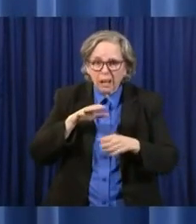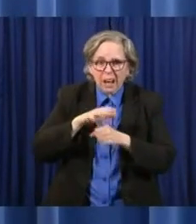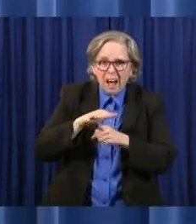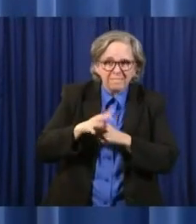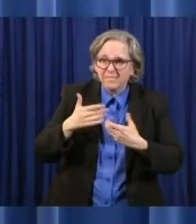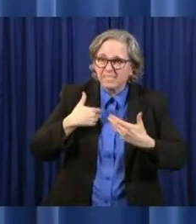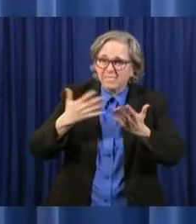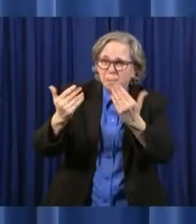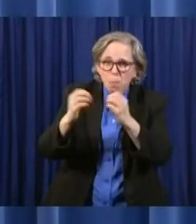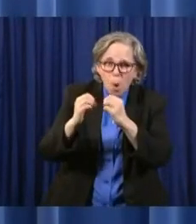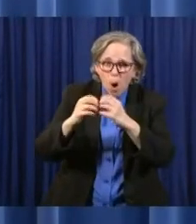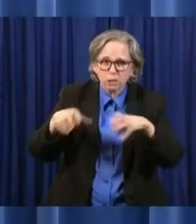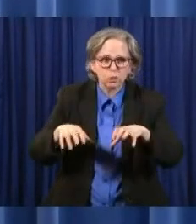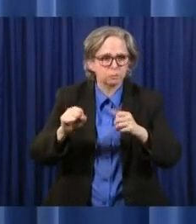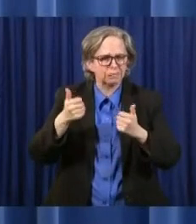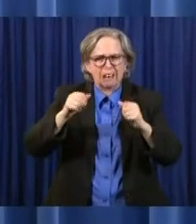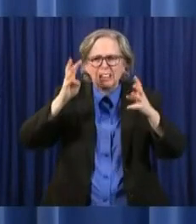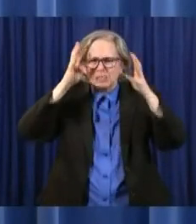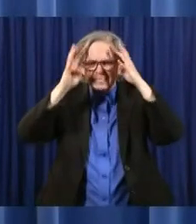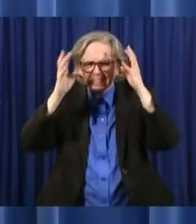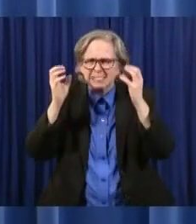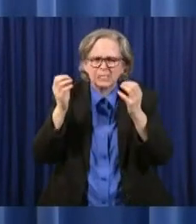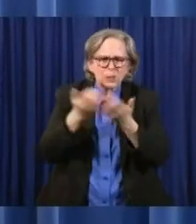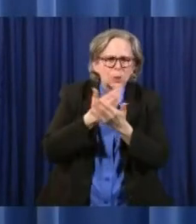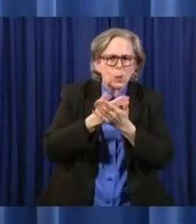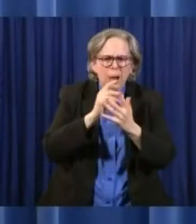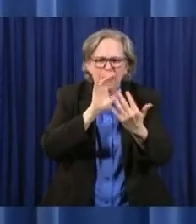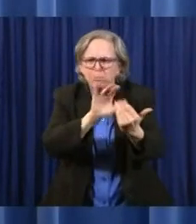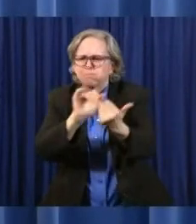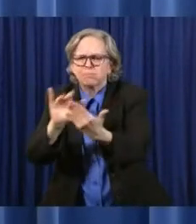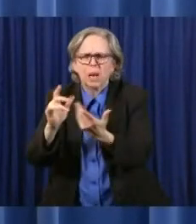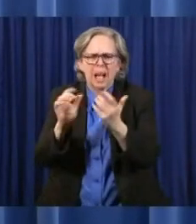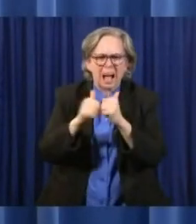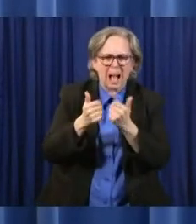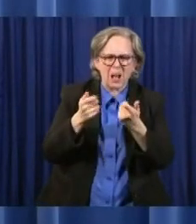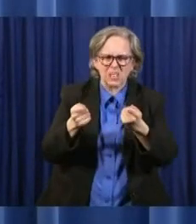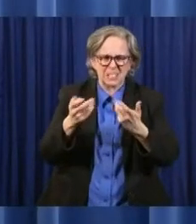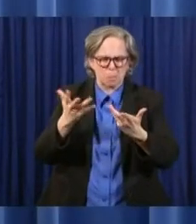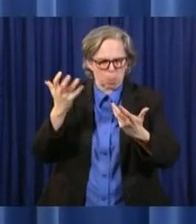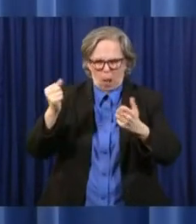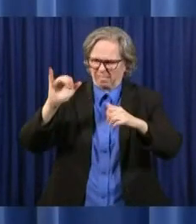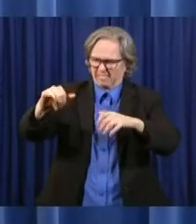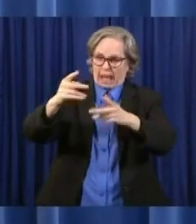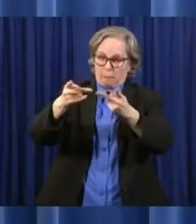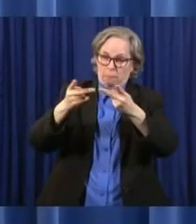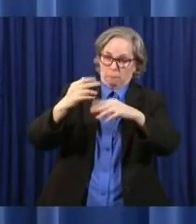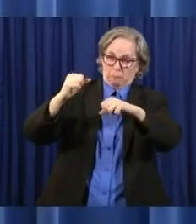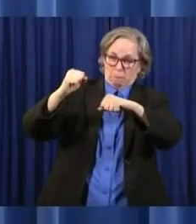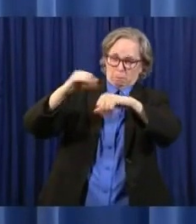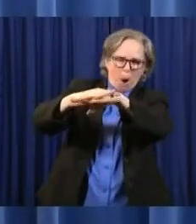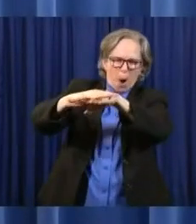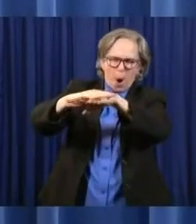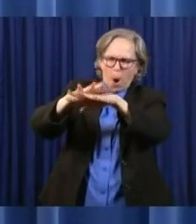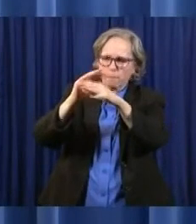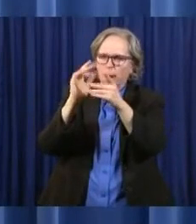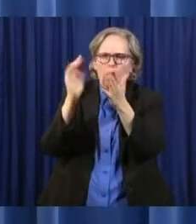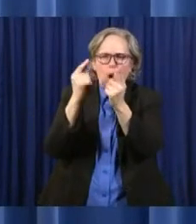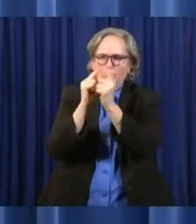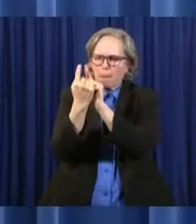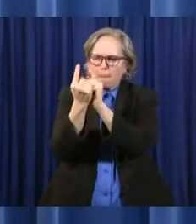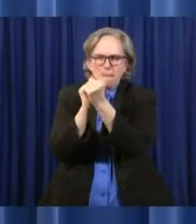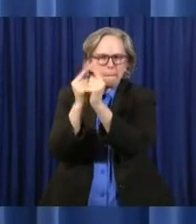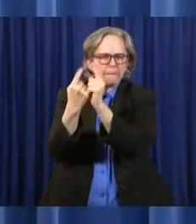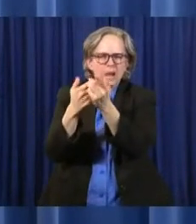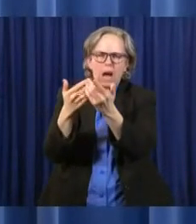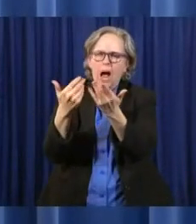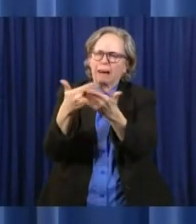trying to come up with different things. But that congregate setting, that people being that close to each other, causes a great, great deal